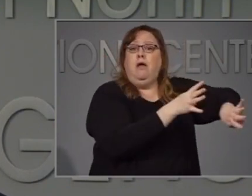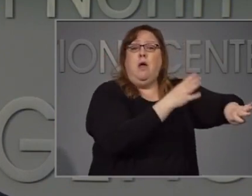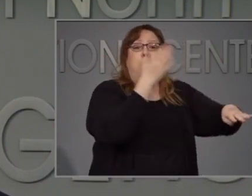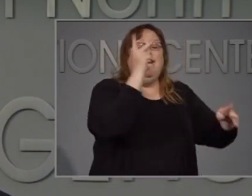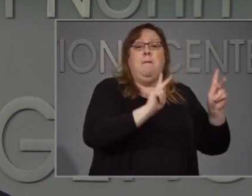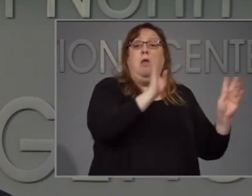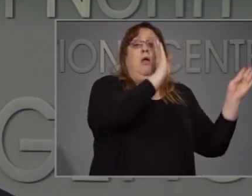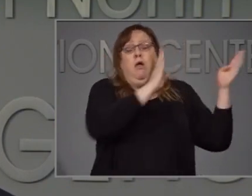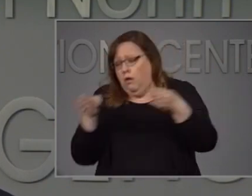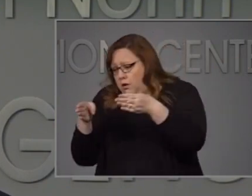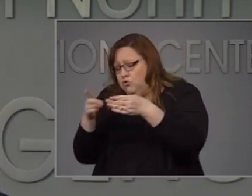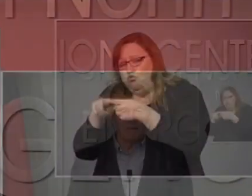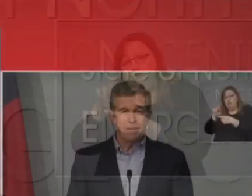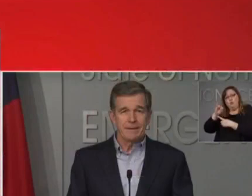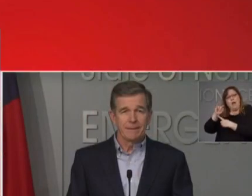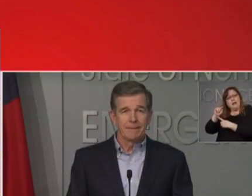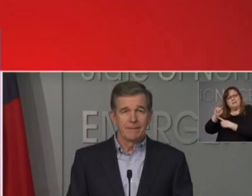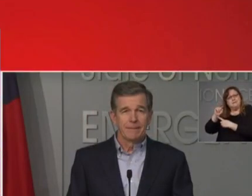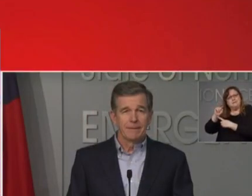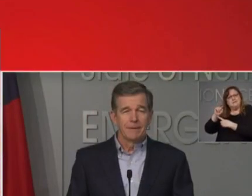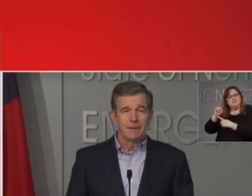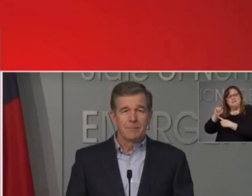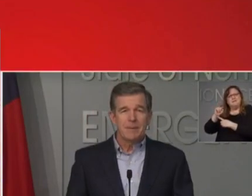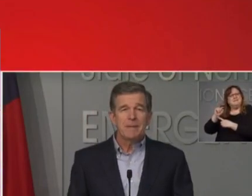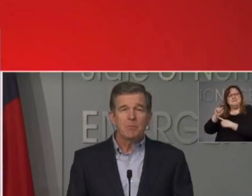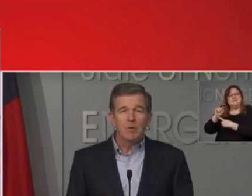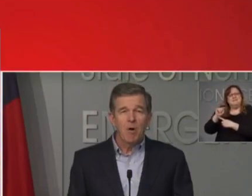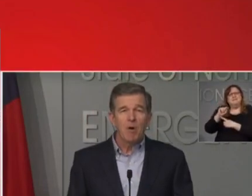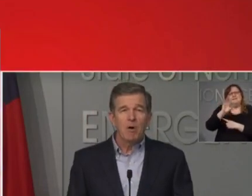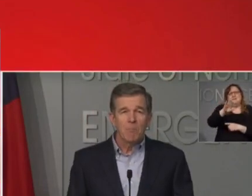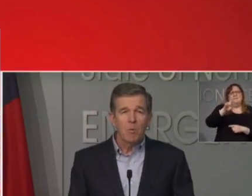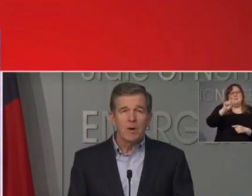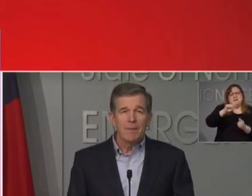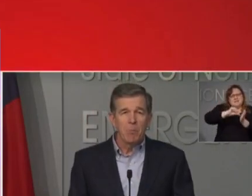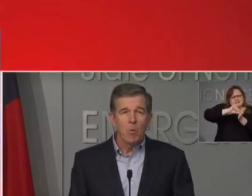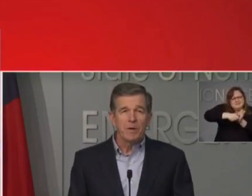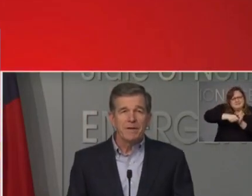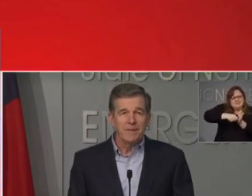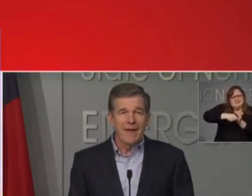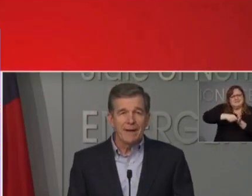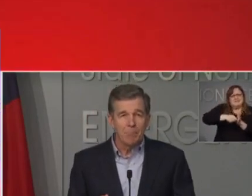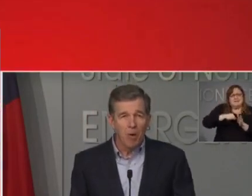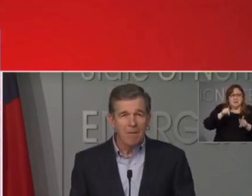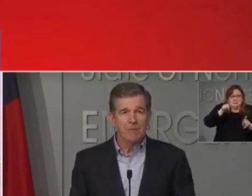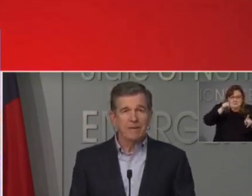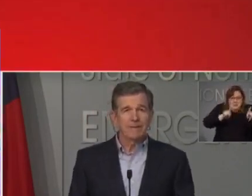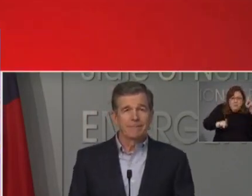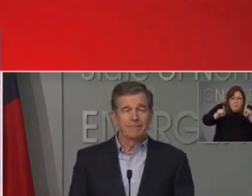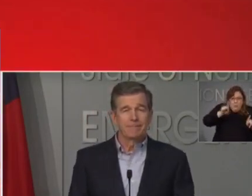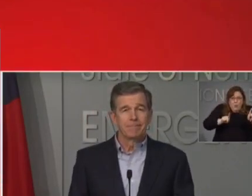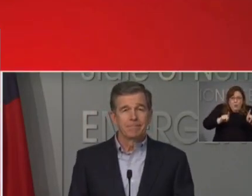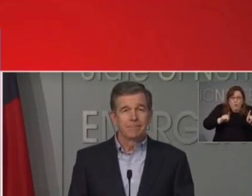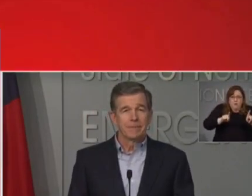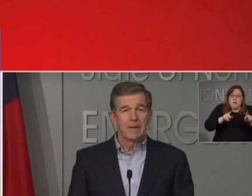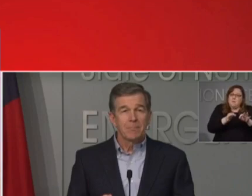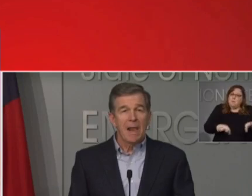Let me be clear about one thing. People are more important than property.